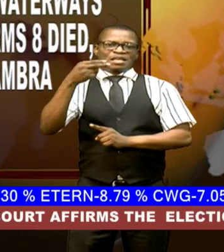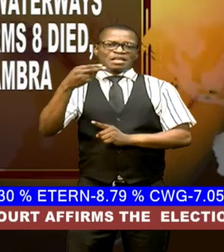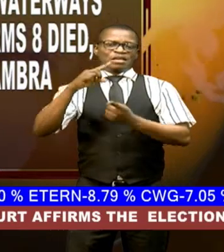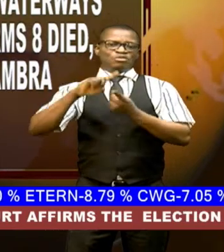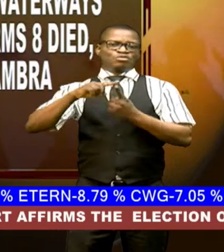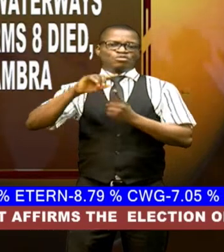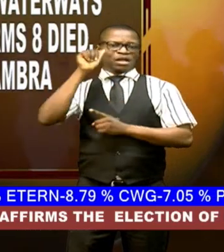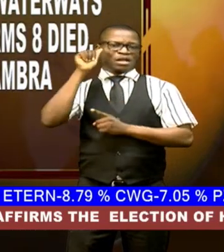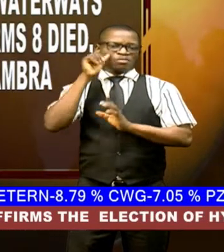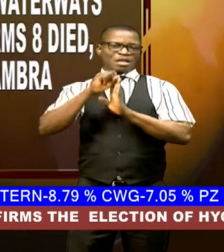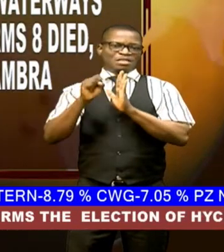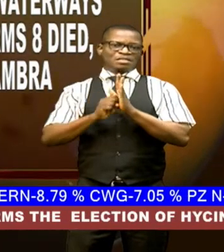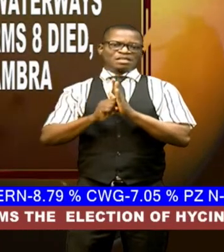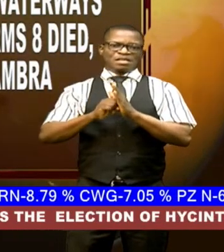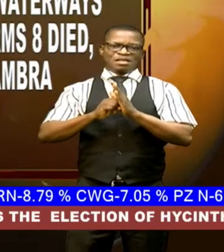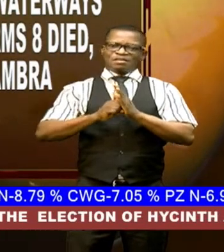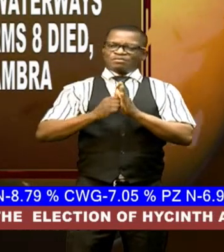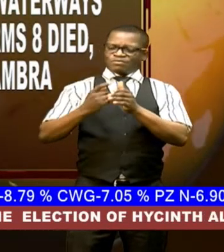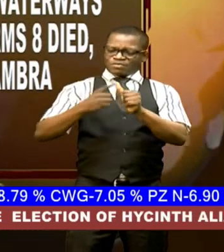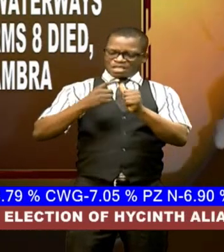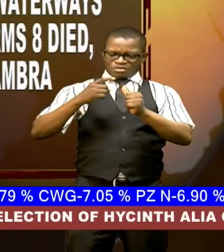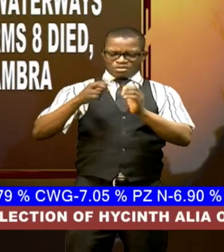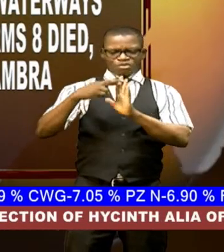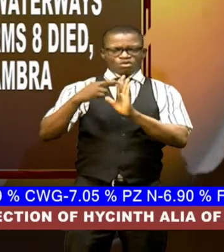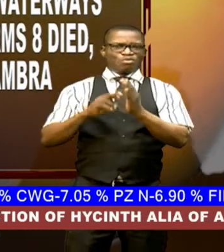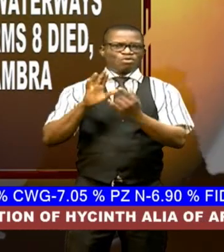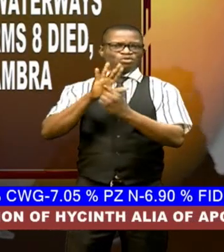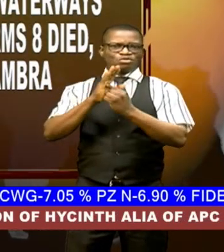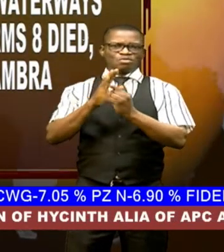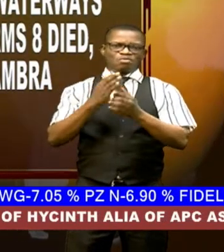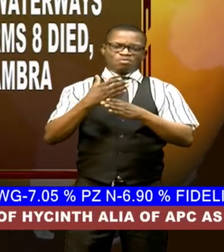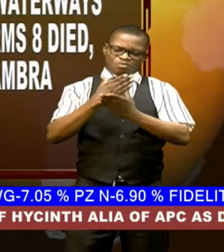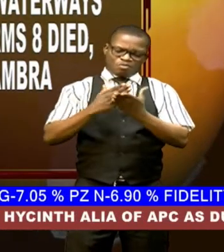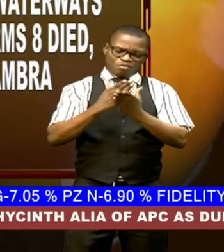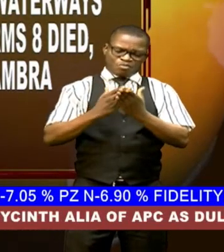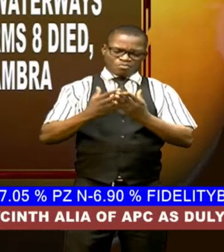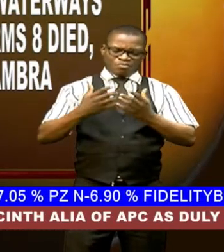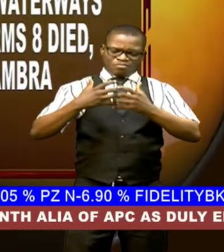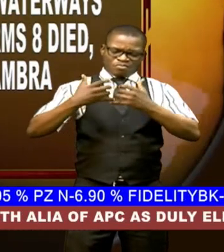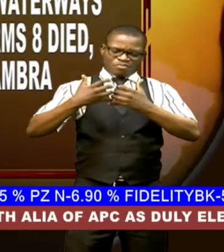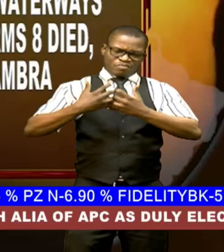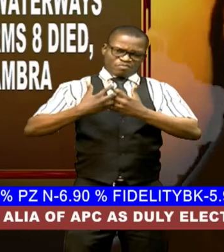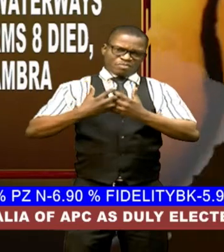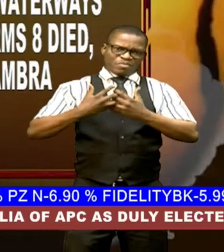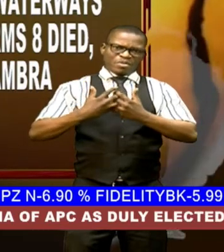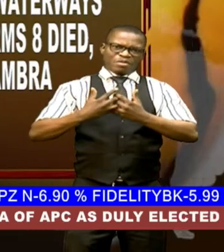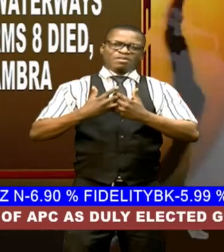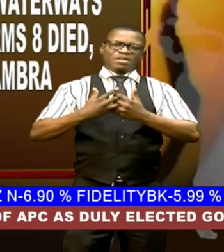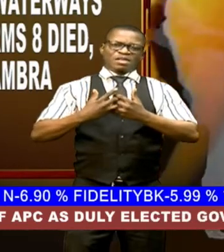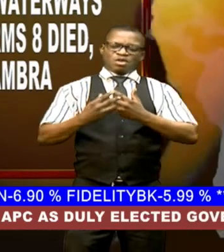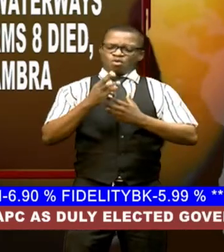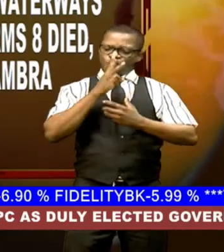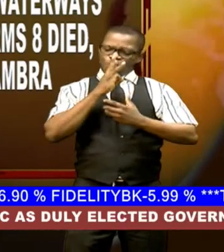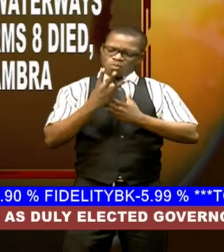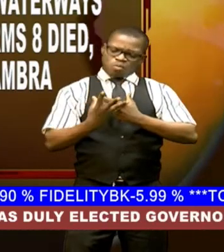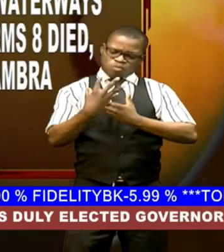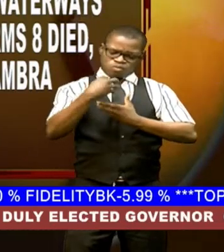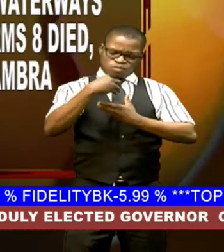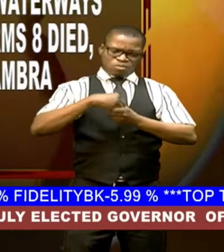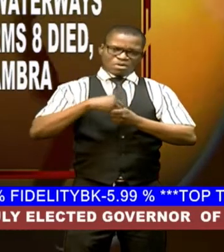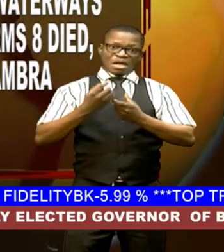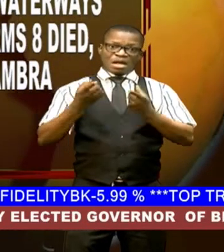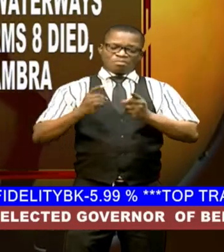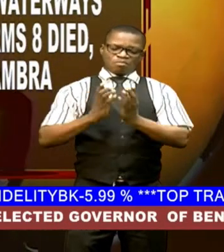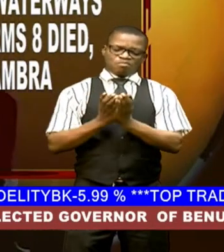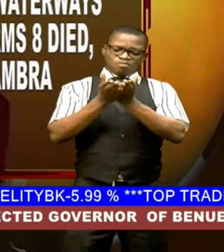statement notes that preliminary reports indicates that the wooden engine boat rammed into a snag on the water channel and capsized